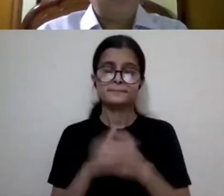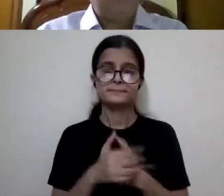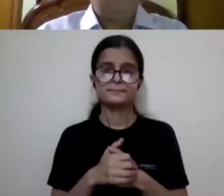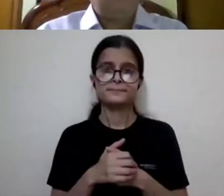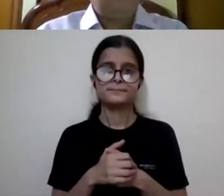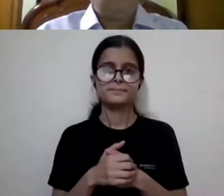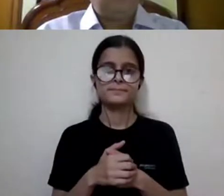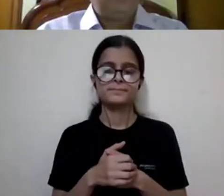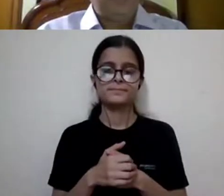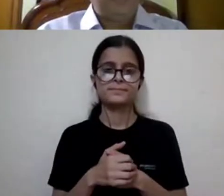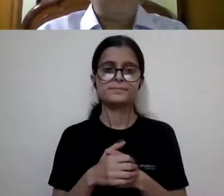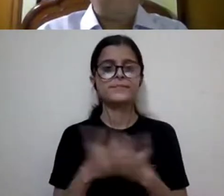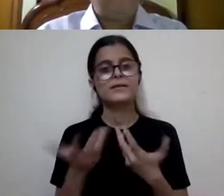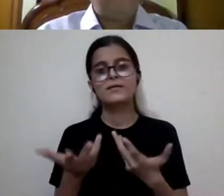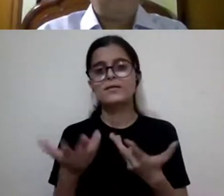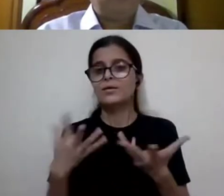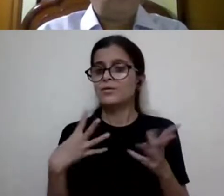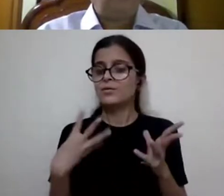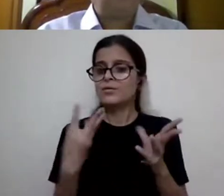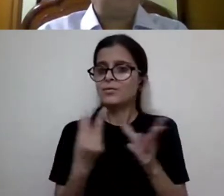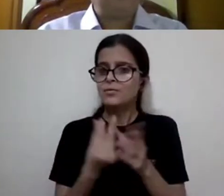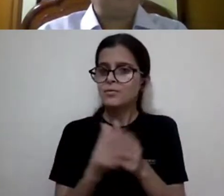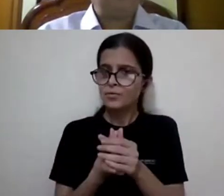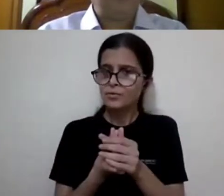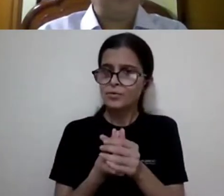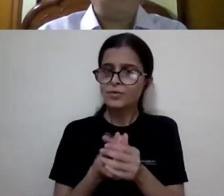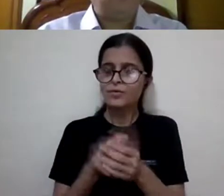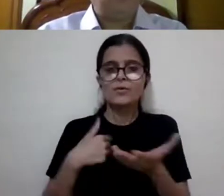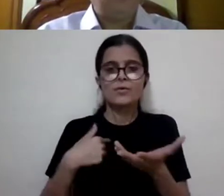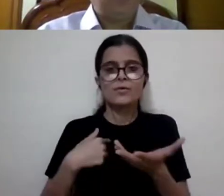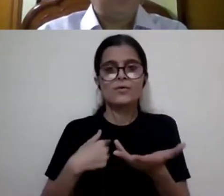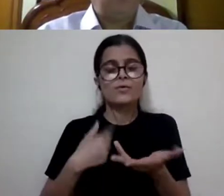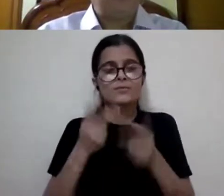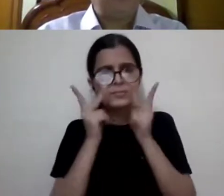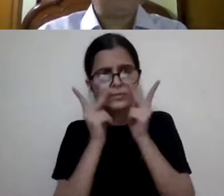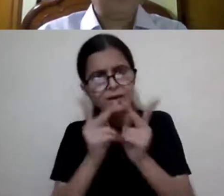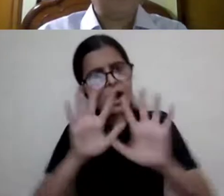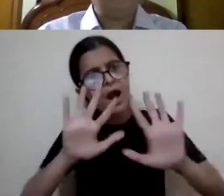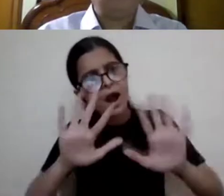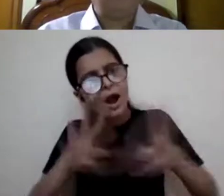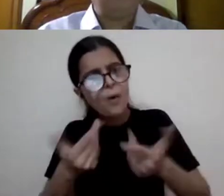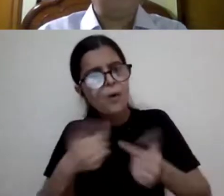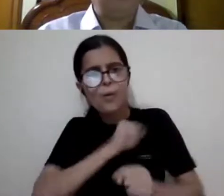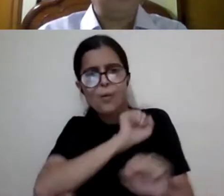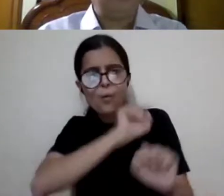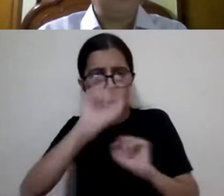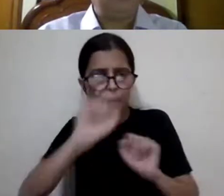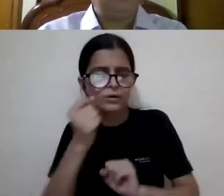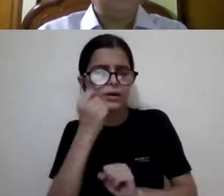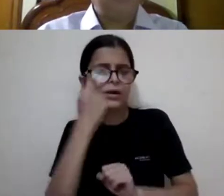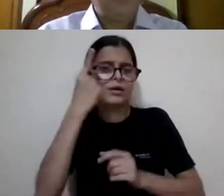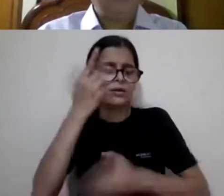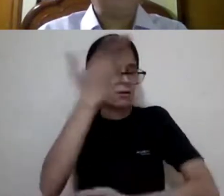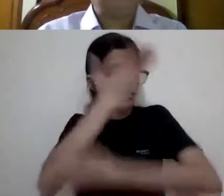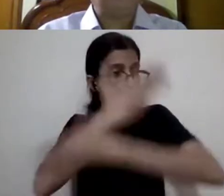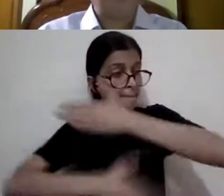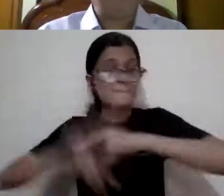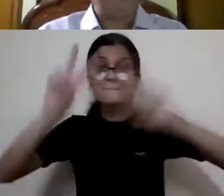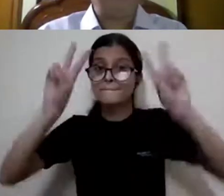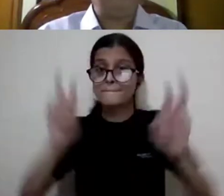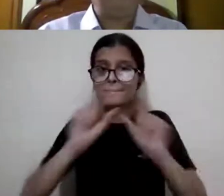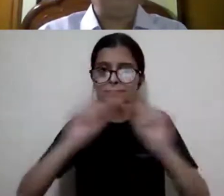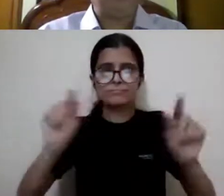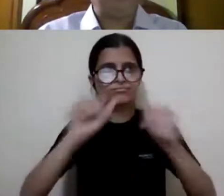plane, we have also seen how our understanding of disability has